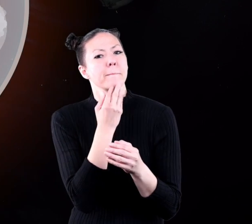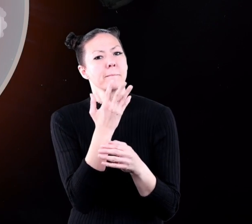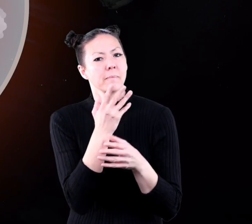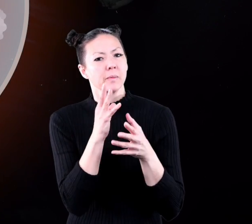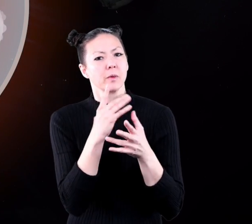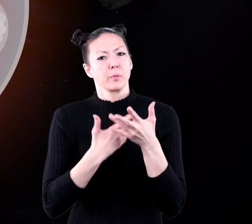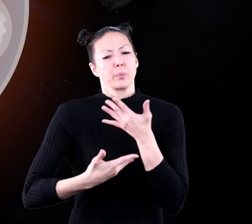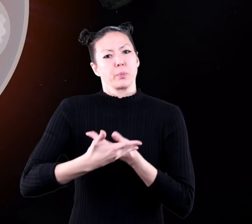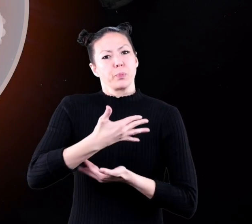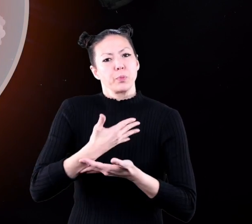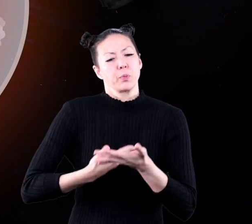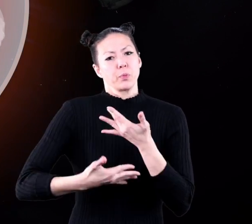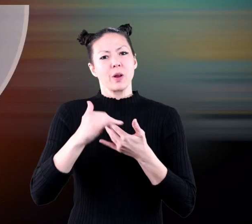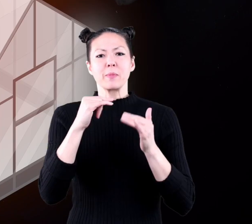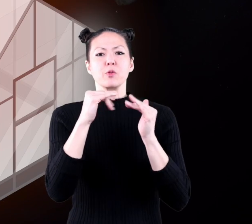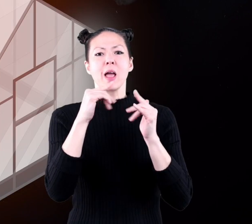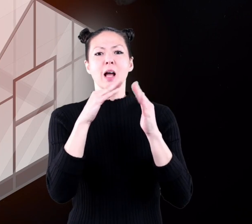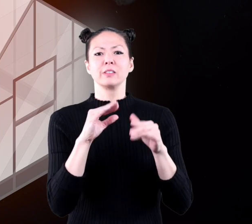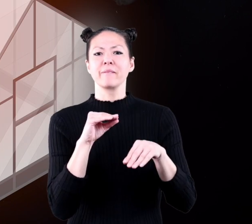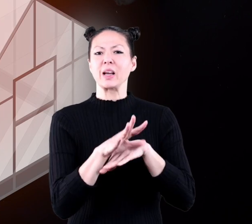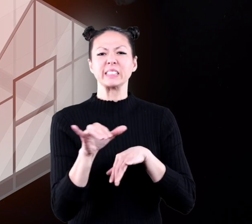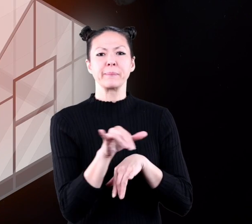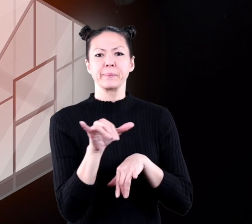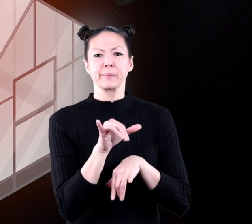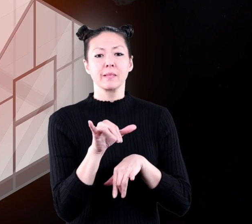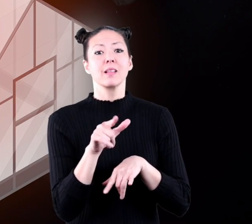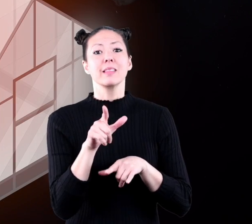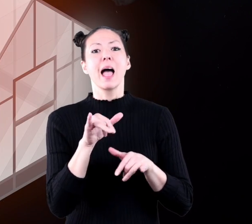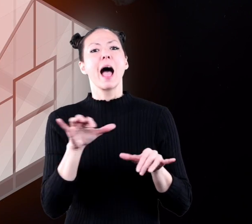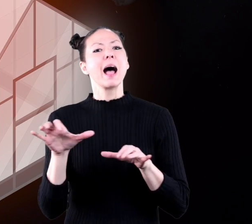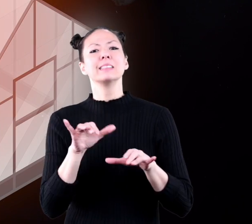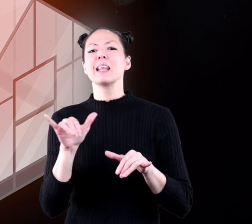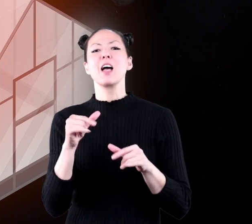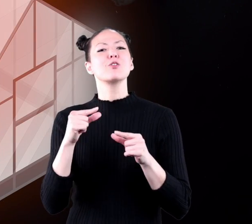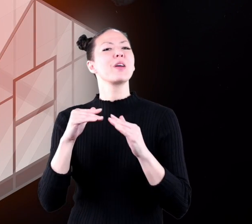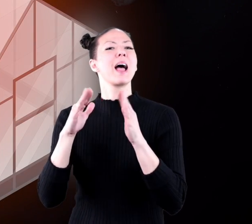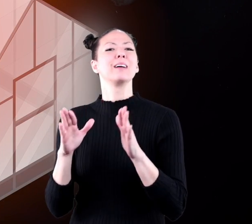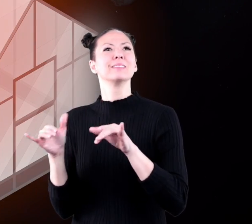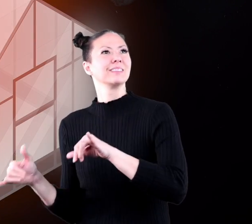giving it a greenhouse effect, which means it acts just like a greenhouse.